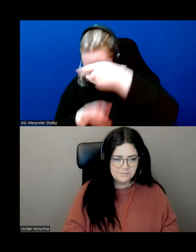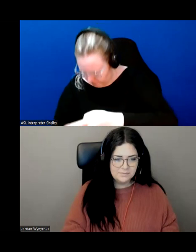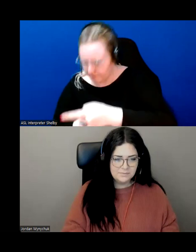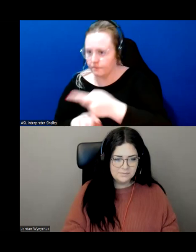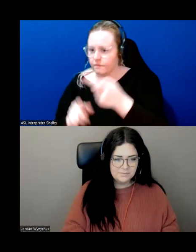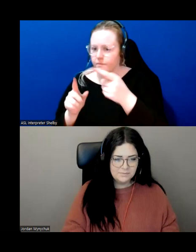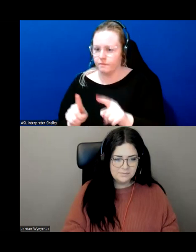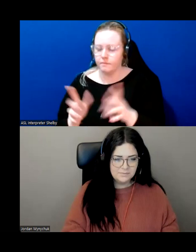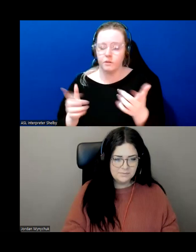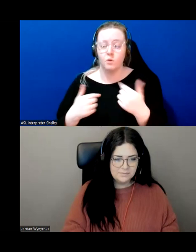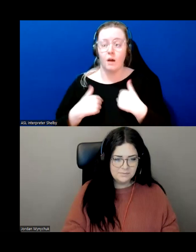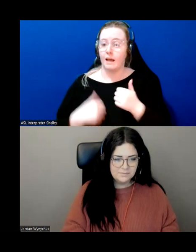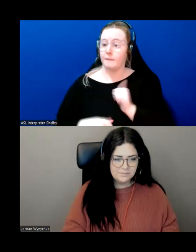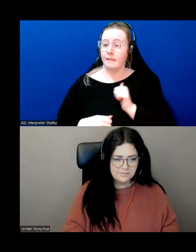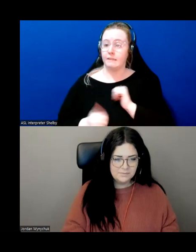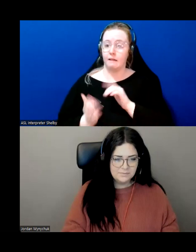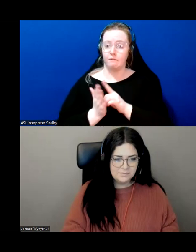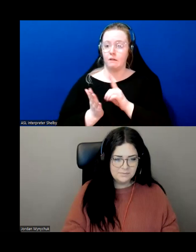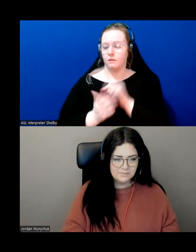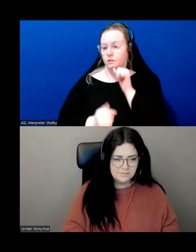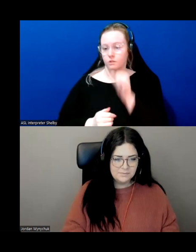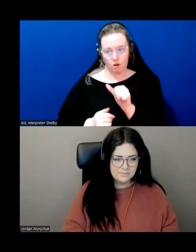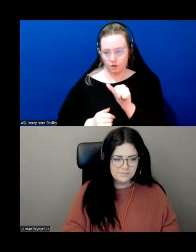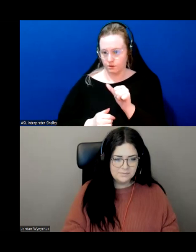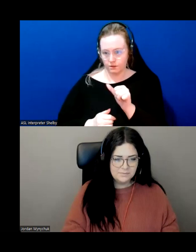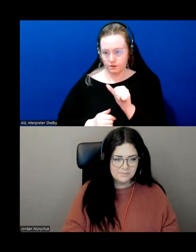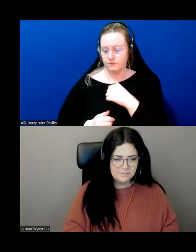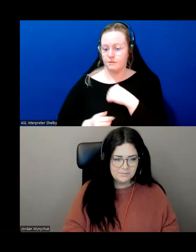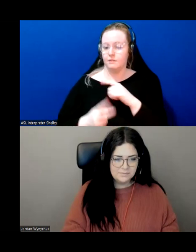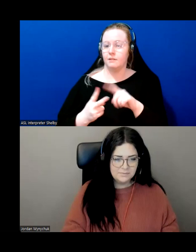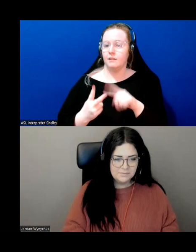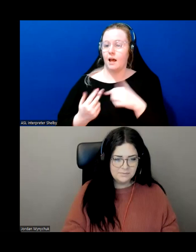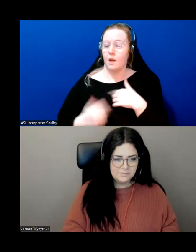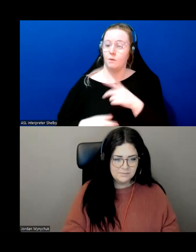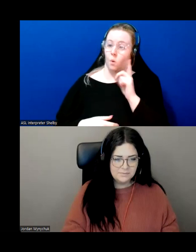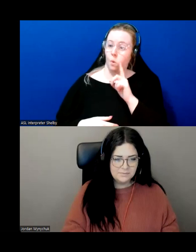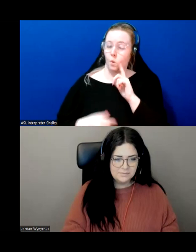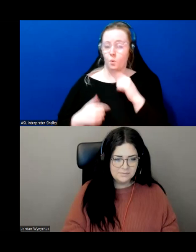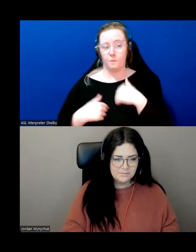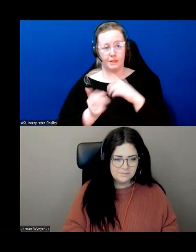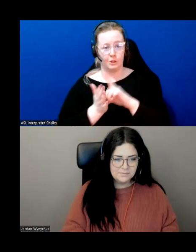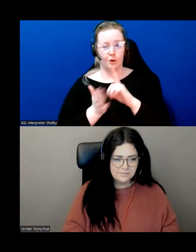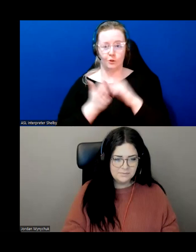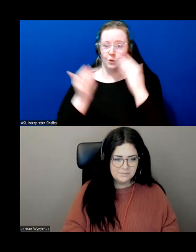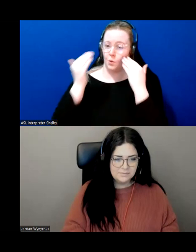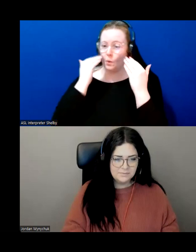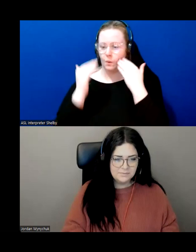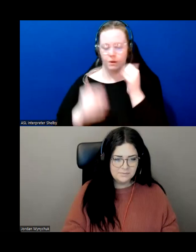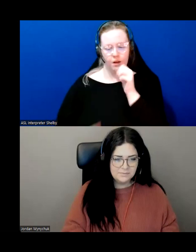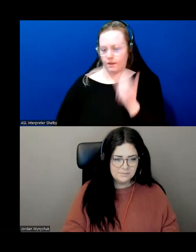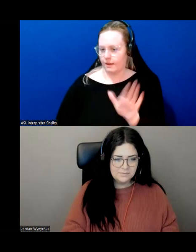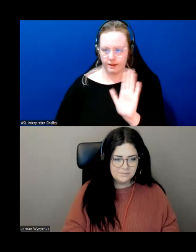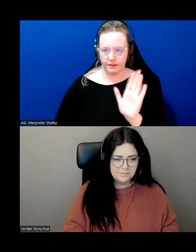physician um and i don't pretend to be one on tv um but i mean the